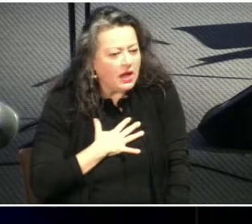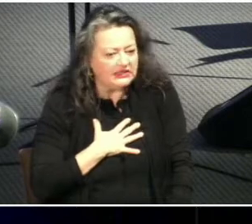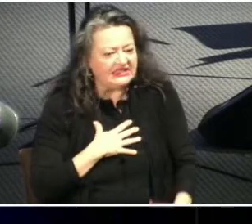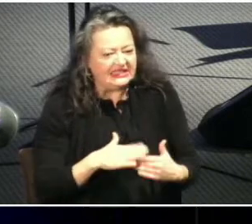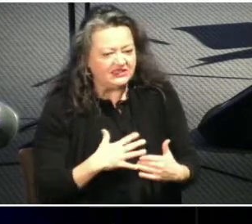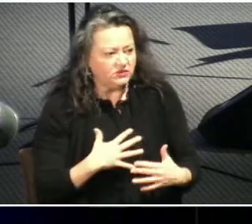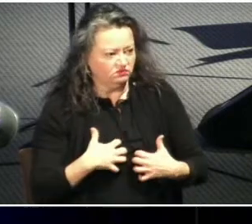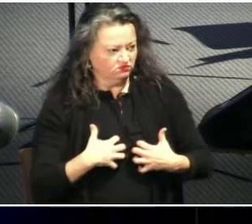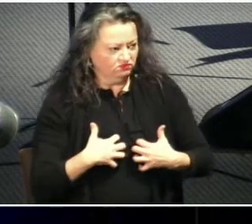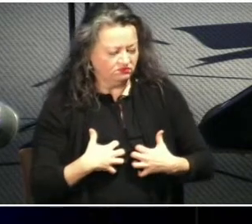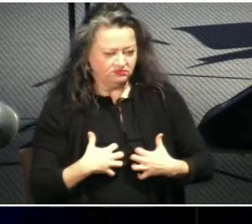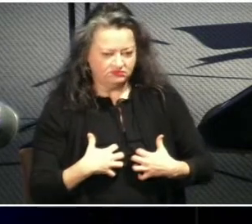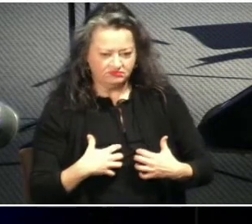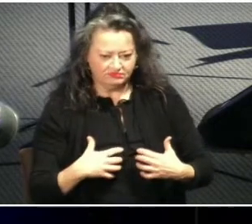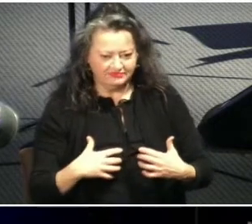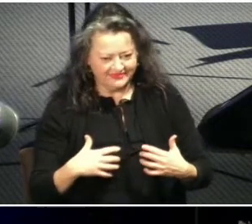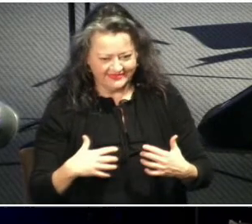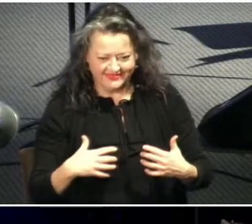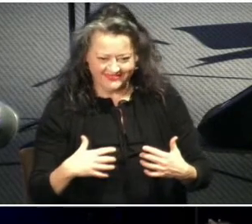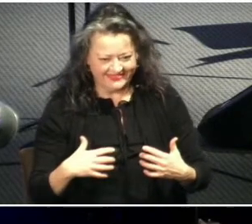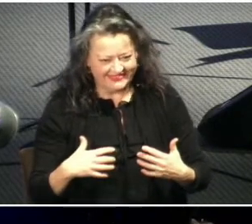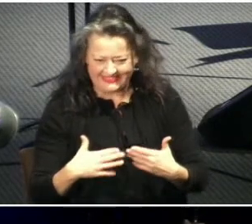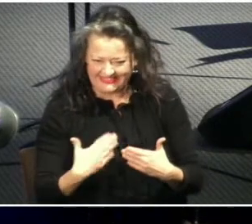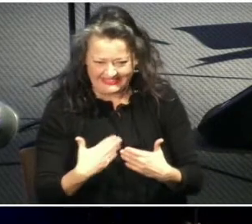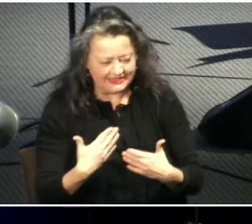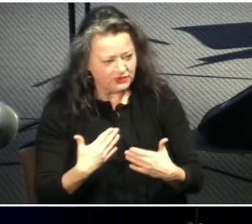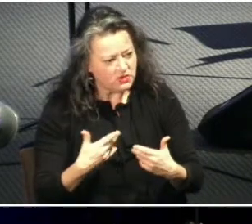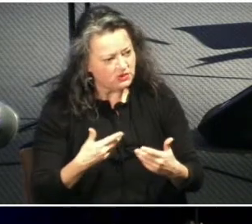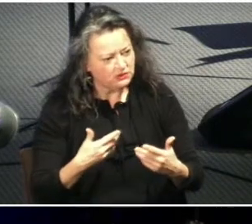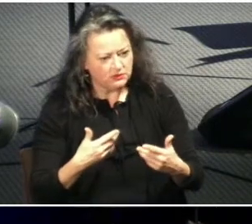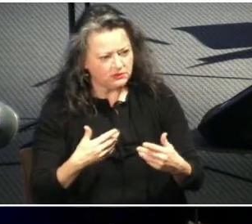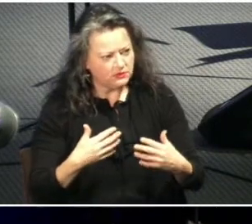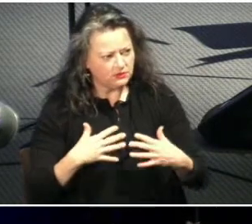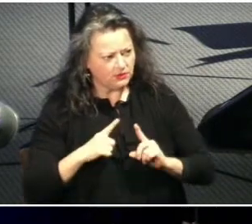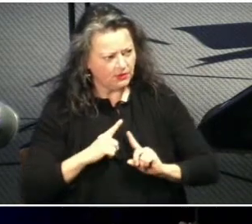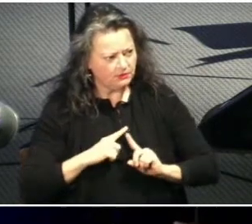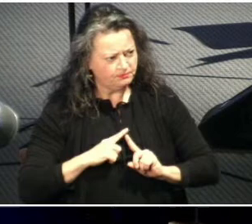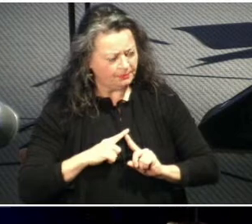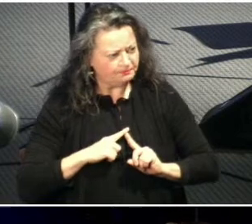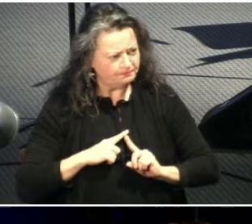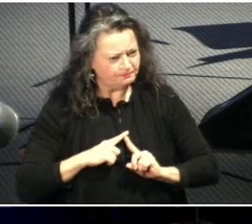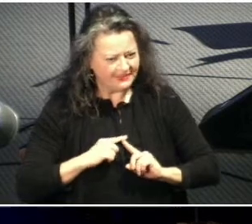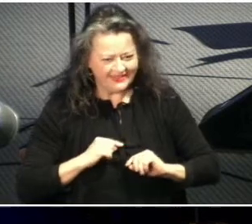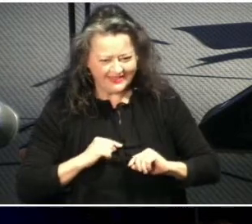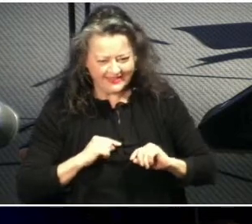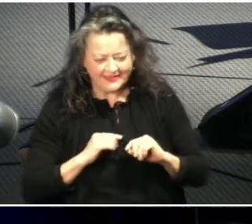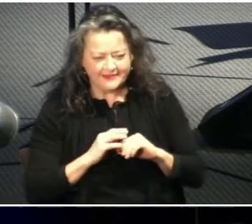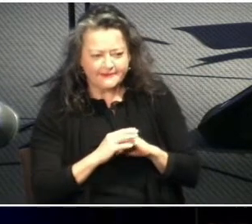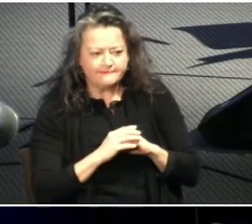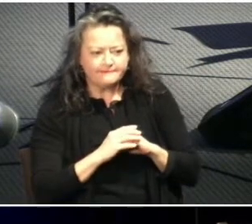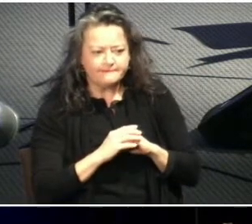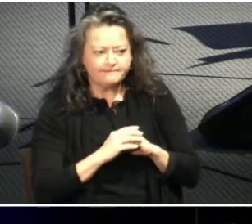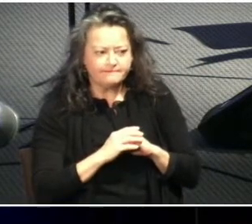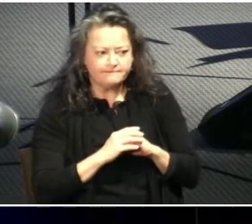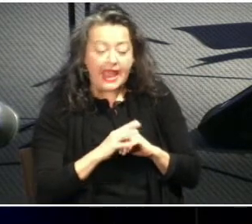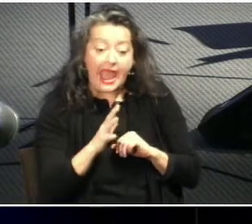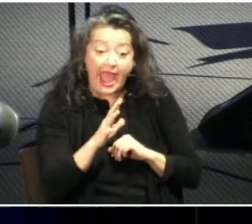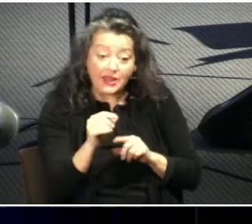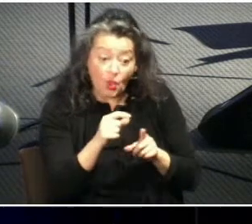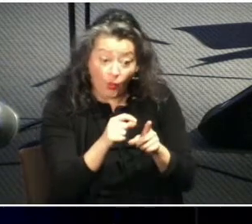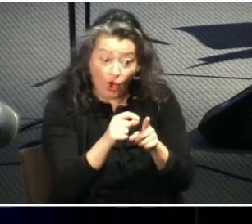word and i think an idea like this can read very poorly